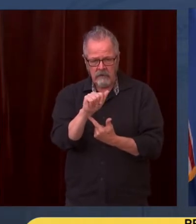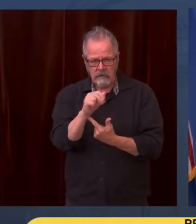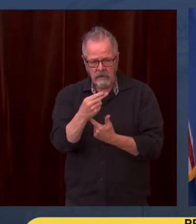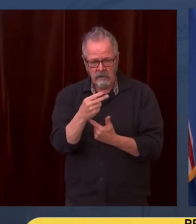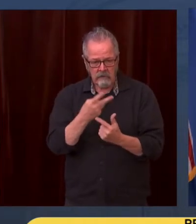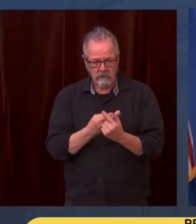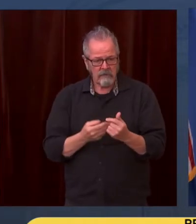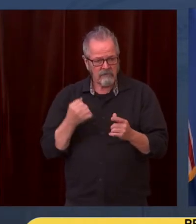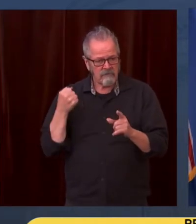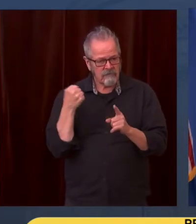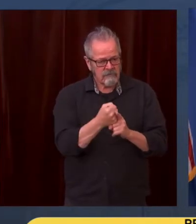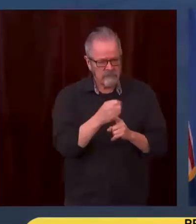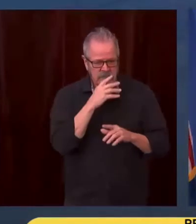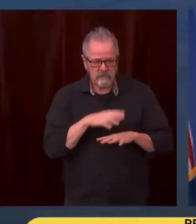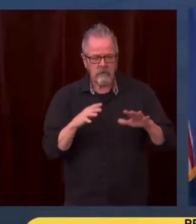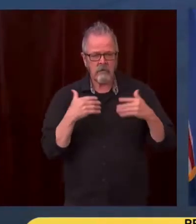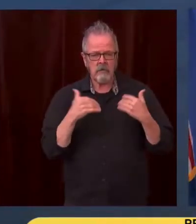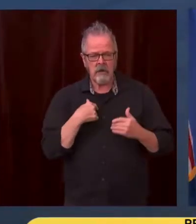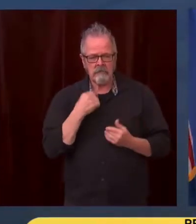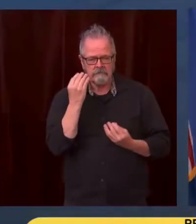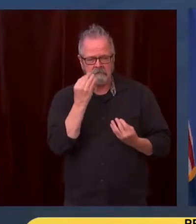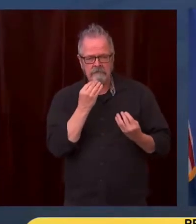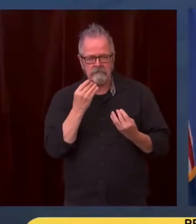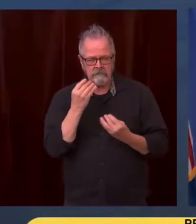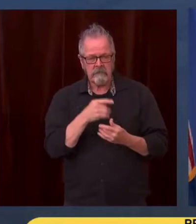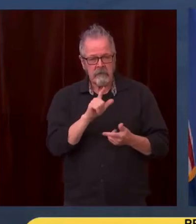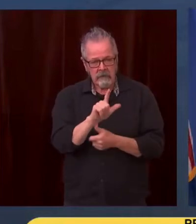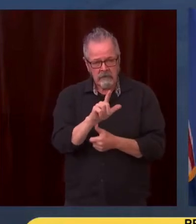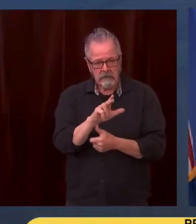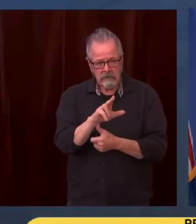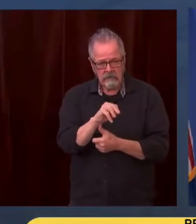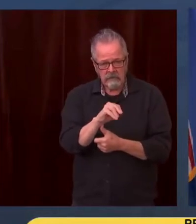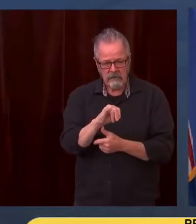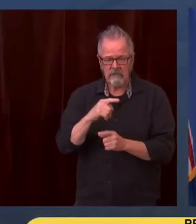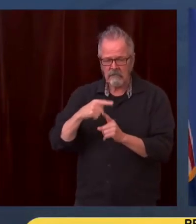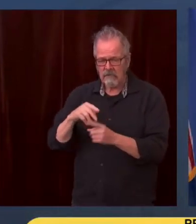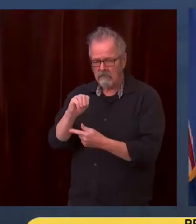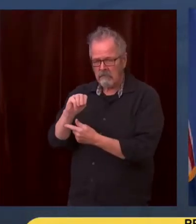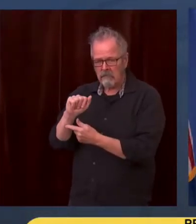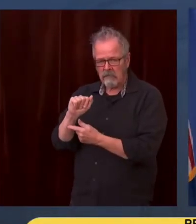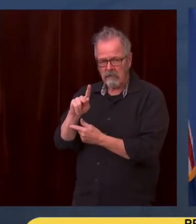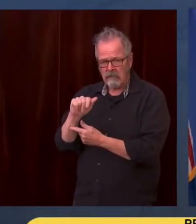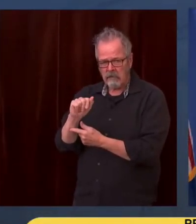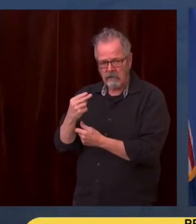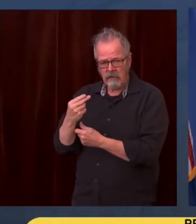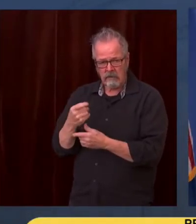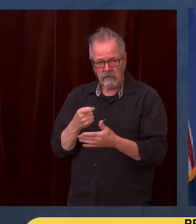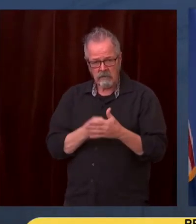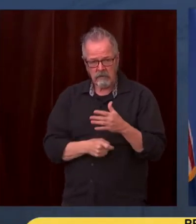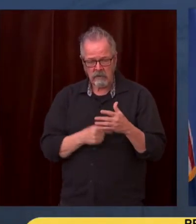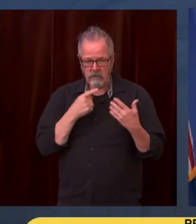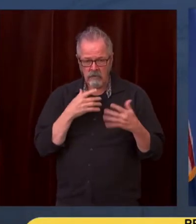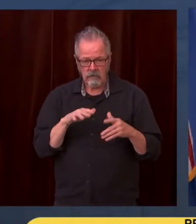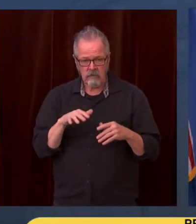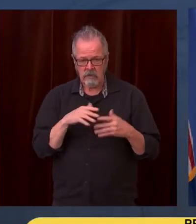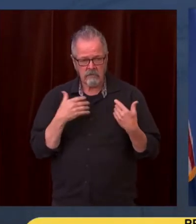as were the macaws. And at the same time, the Lummi's have lost a lot of their Dungeness crab industry